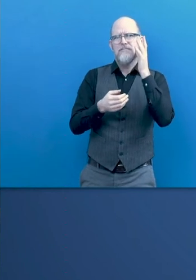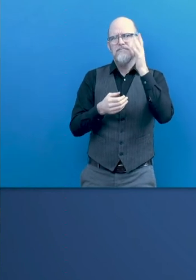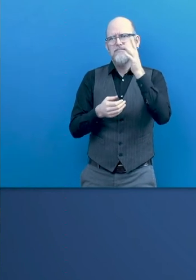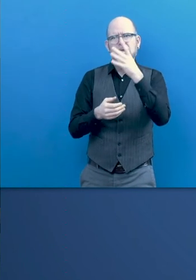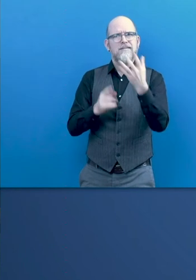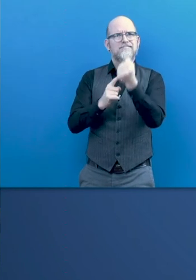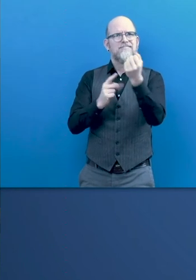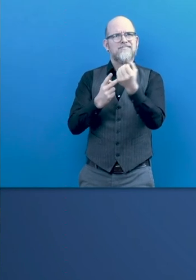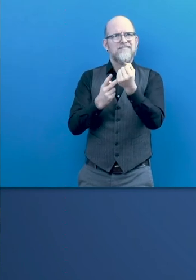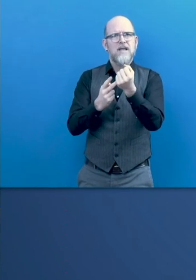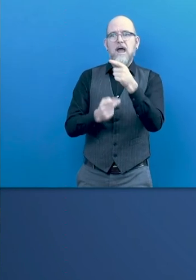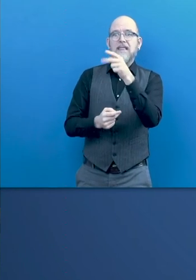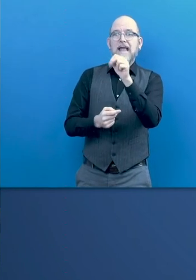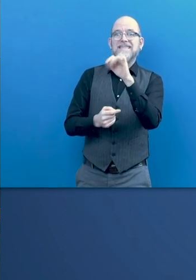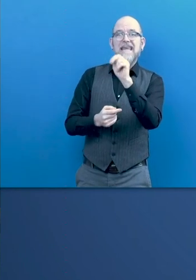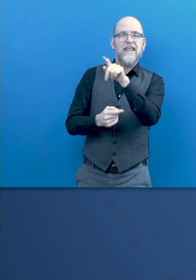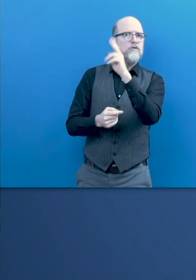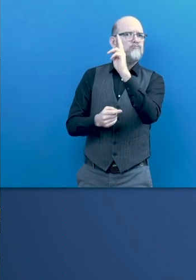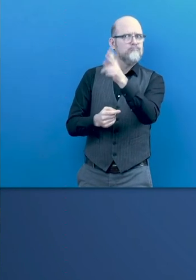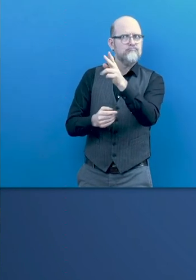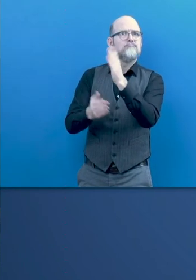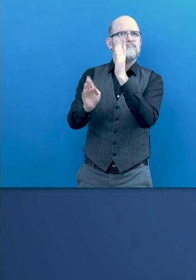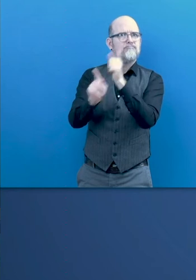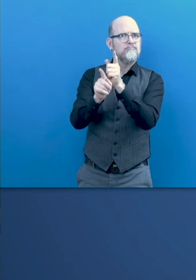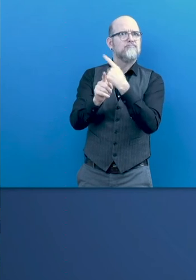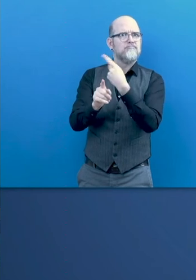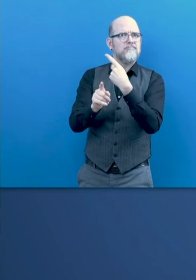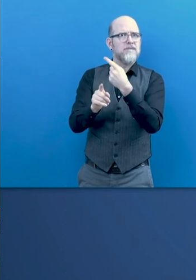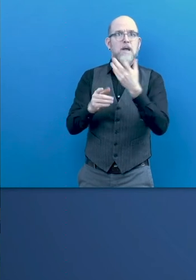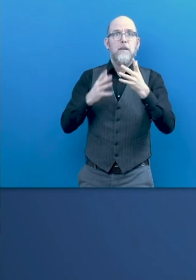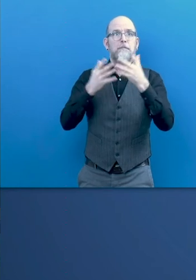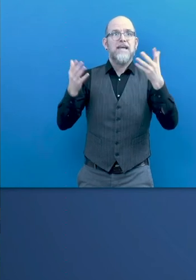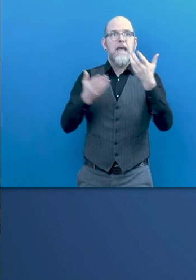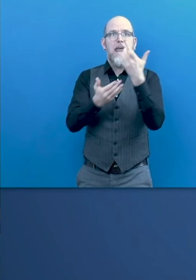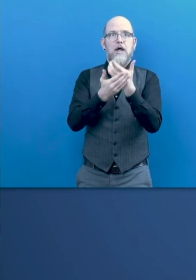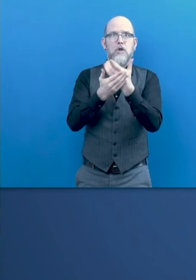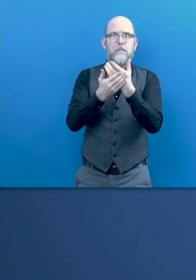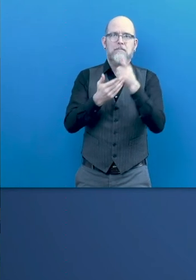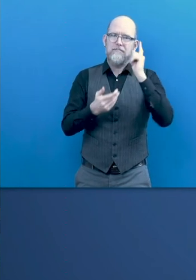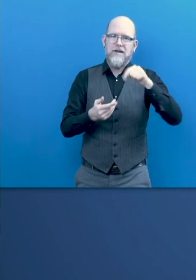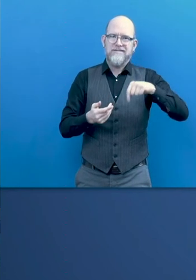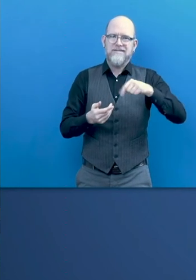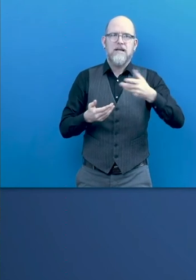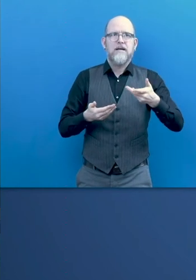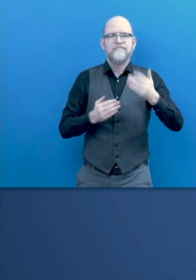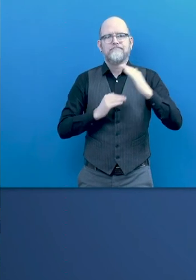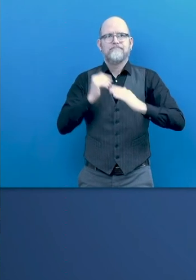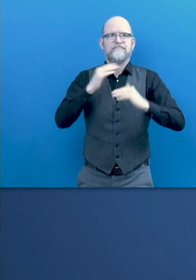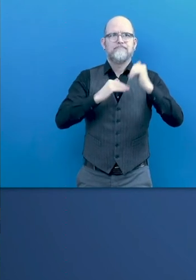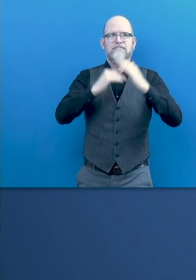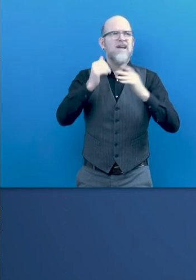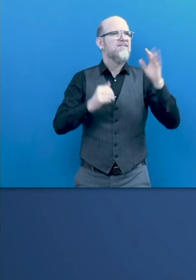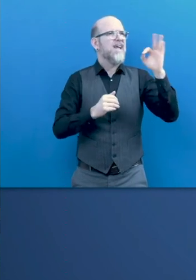that you mentioned, Fernando. So we've got ideas for how to approach the coming period and the reconstruction.